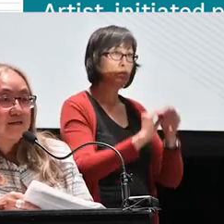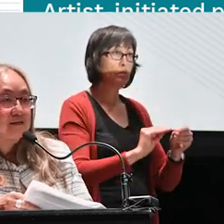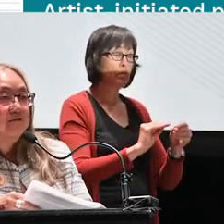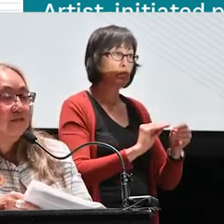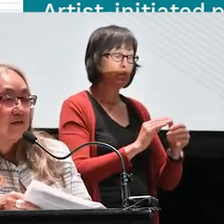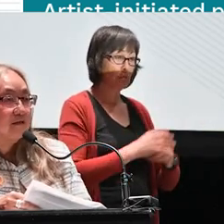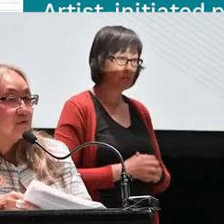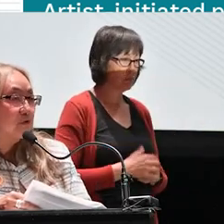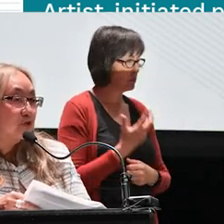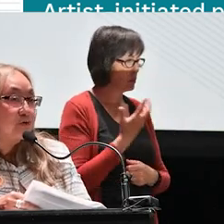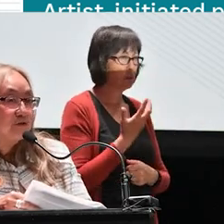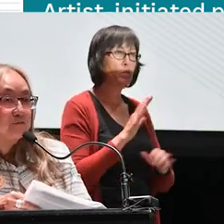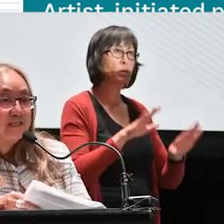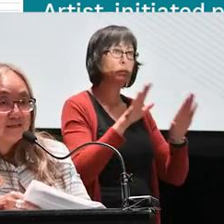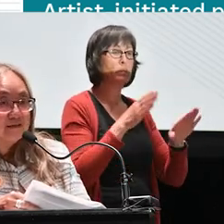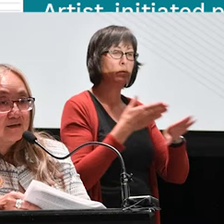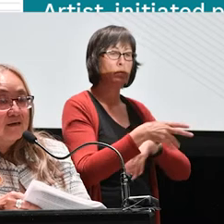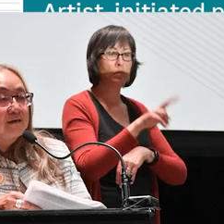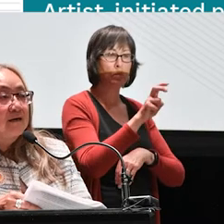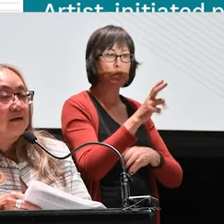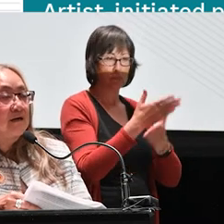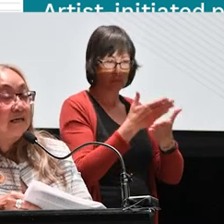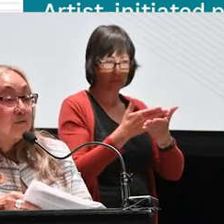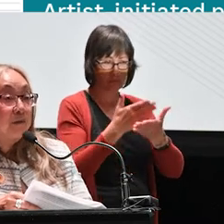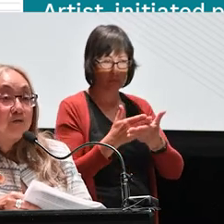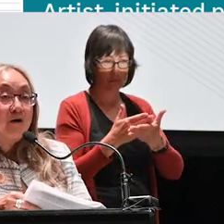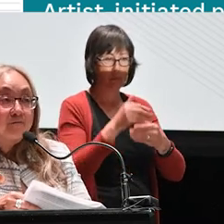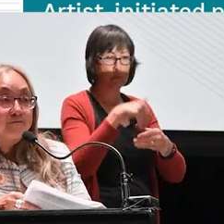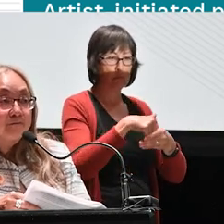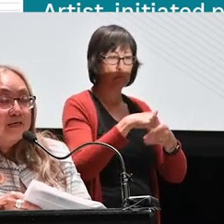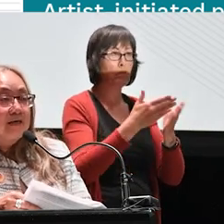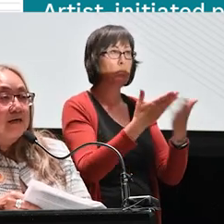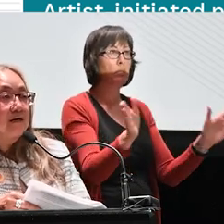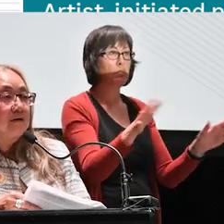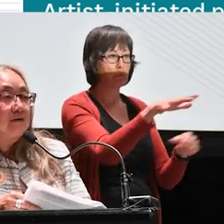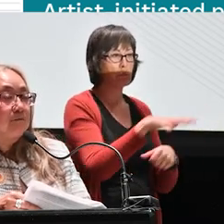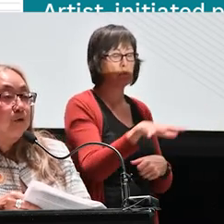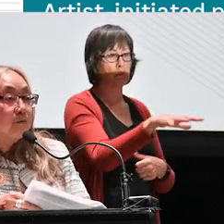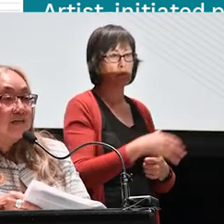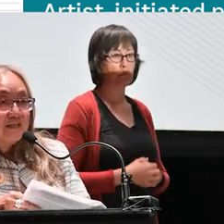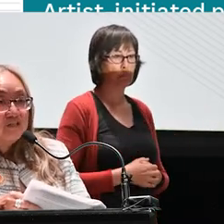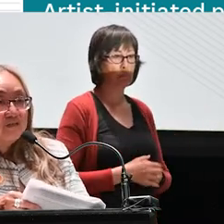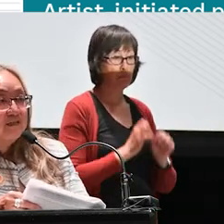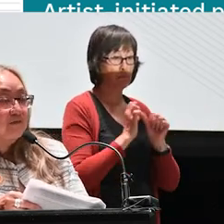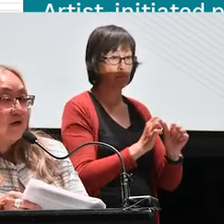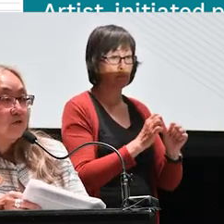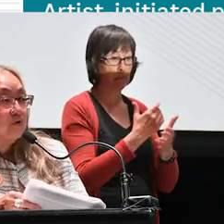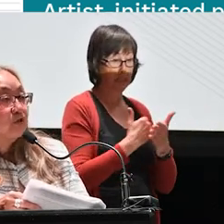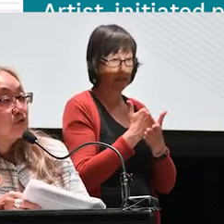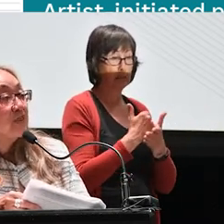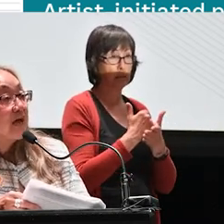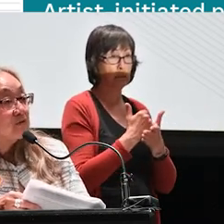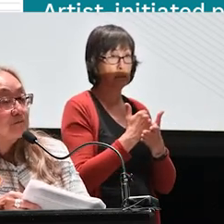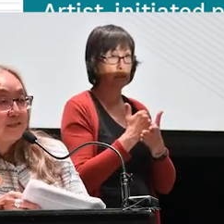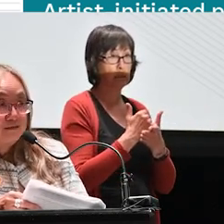that is outstanding. There are over 200 pieces in the public realm. The permanent collection of the city of Calgary is